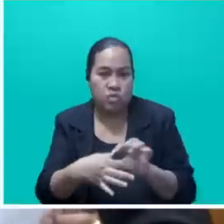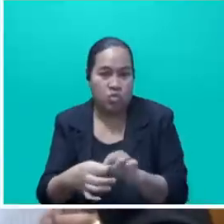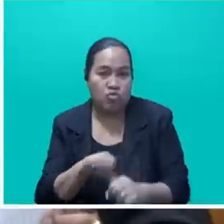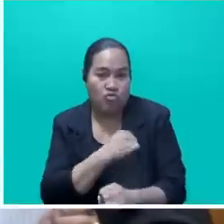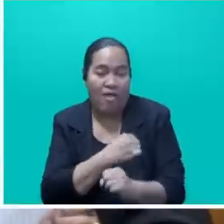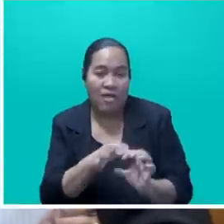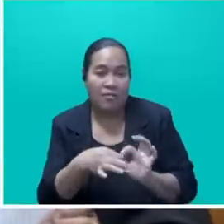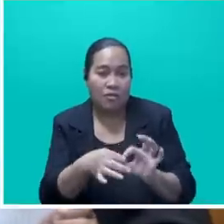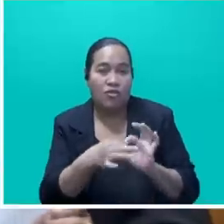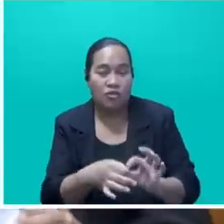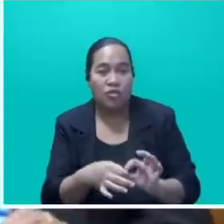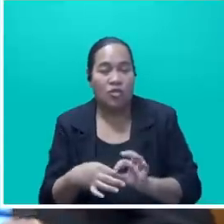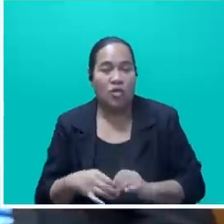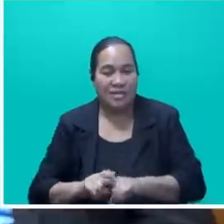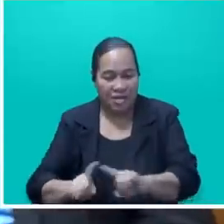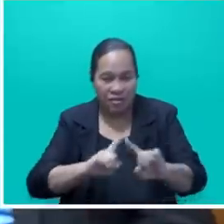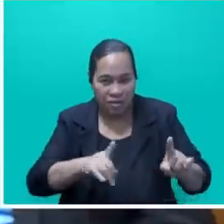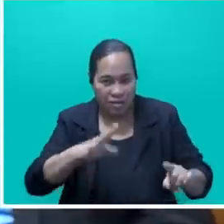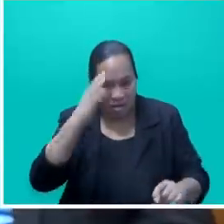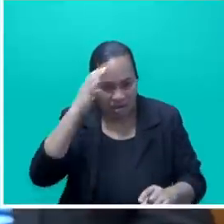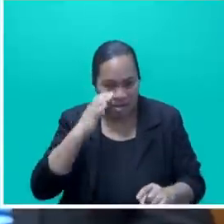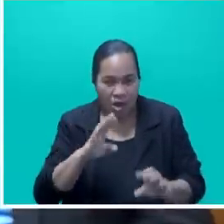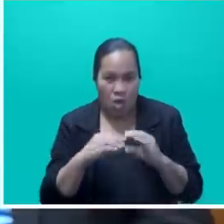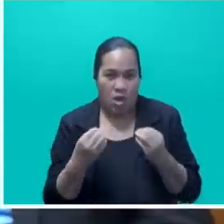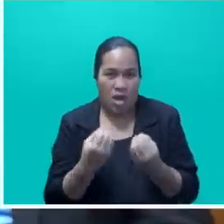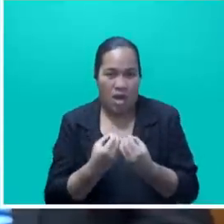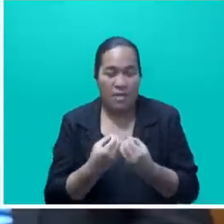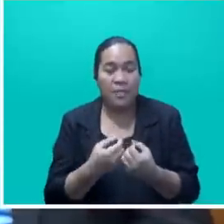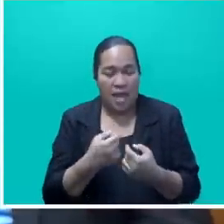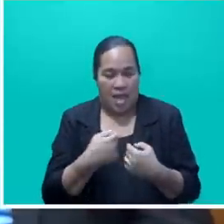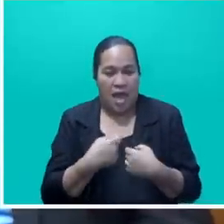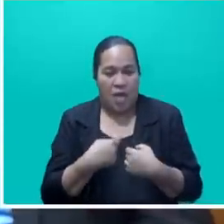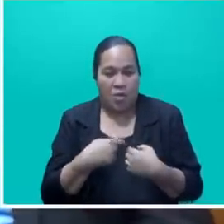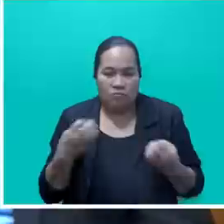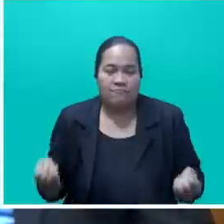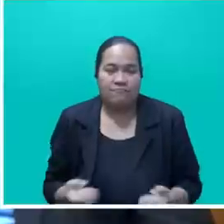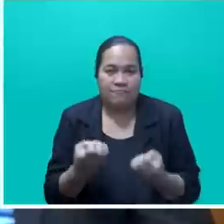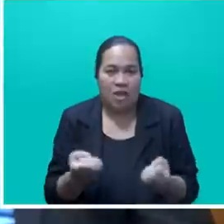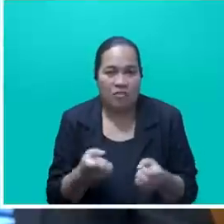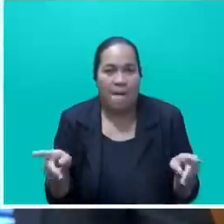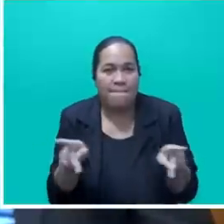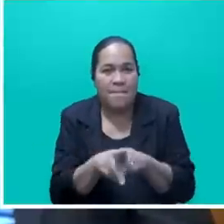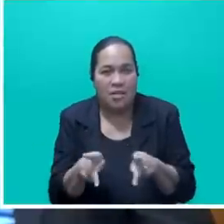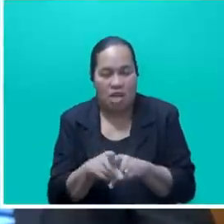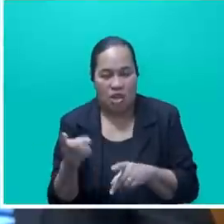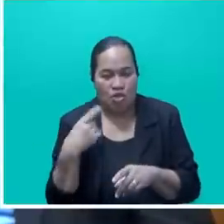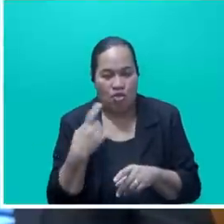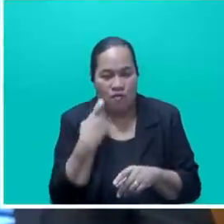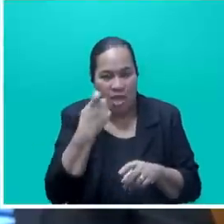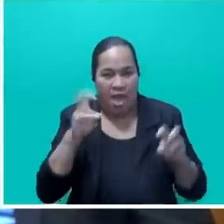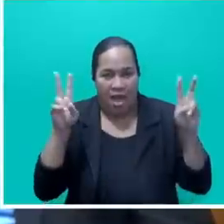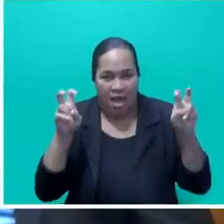Organization, SPTO. As a regional minister, I intend to assure in a new partnership built on a duty of care to one another.